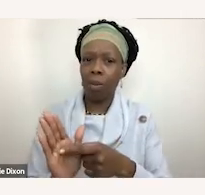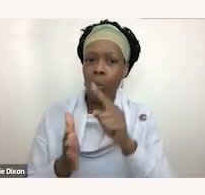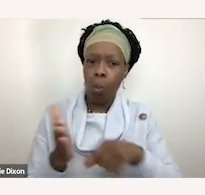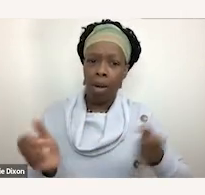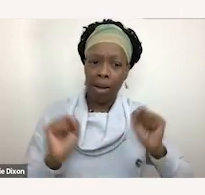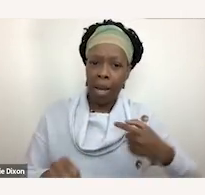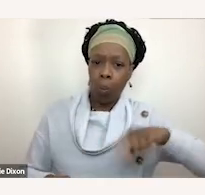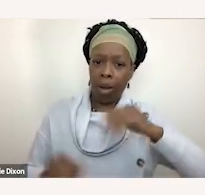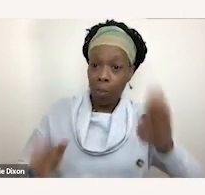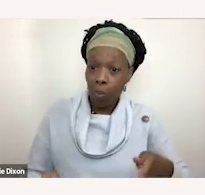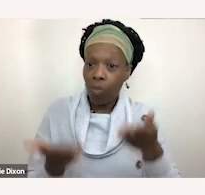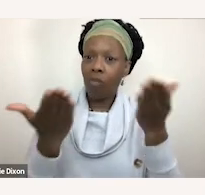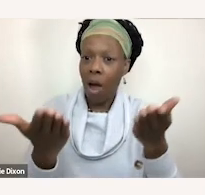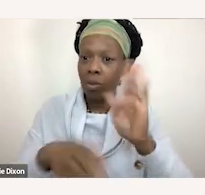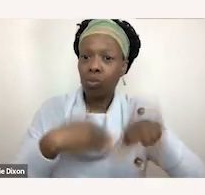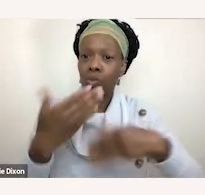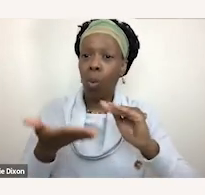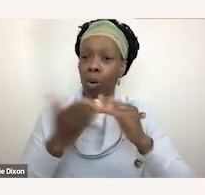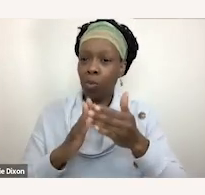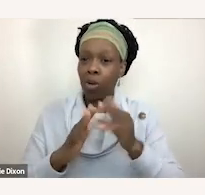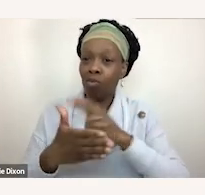so that everyone can be included?